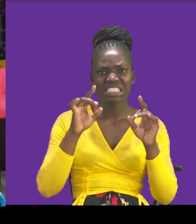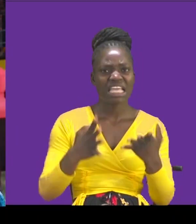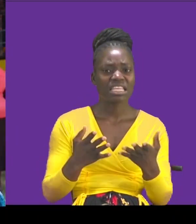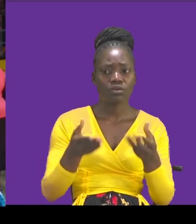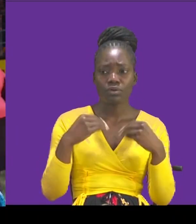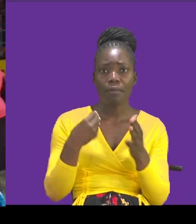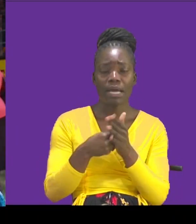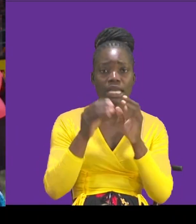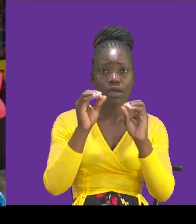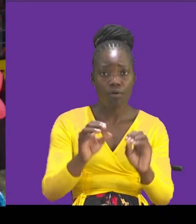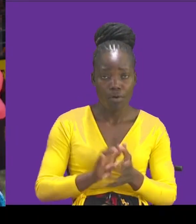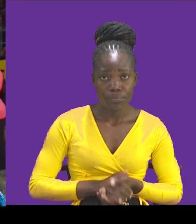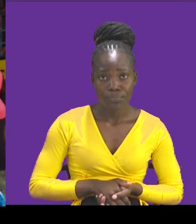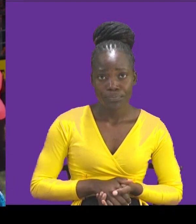up to now.